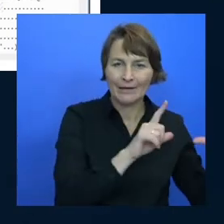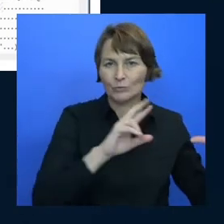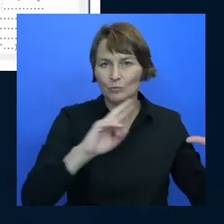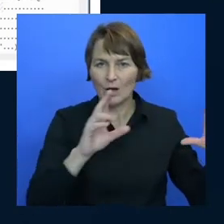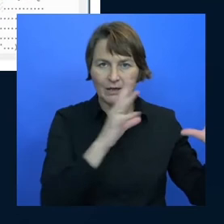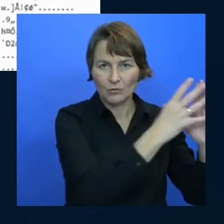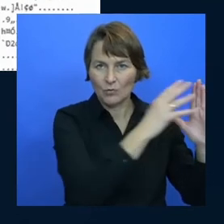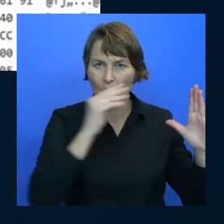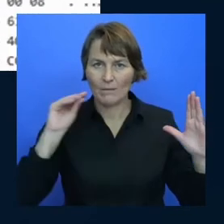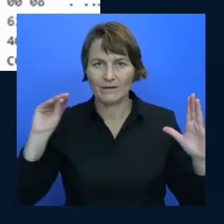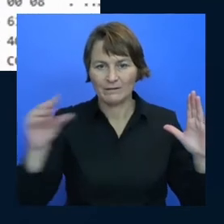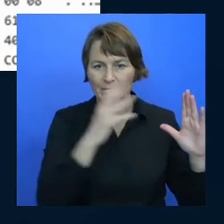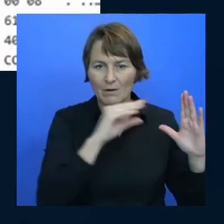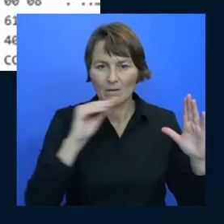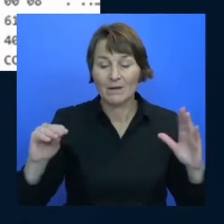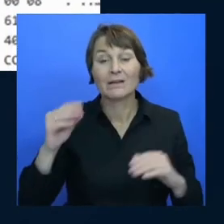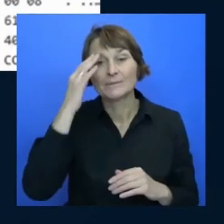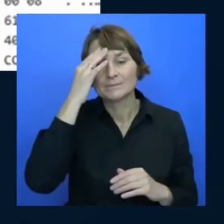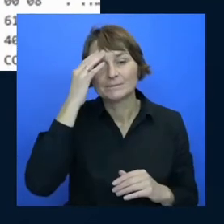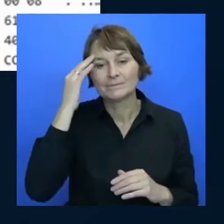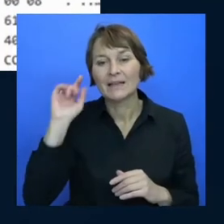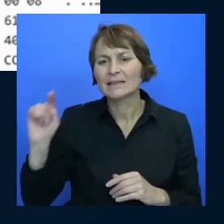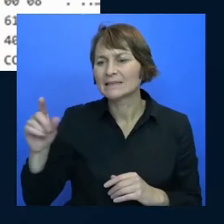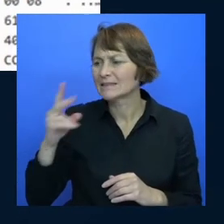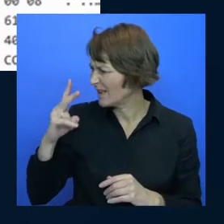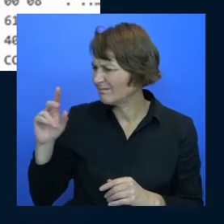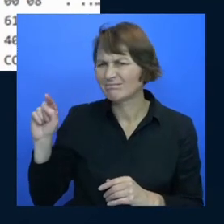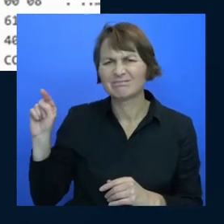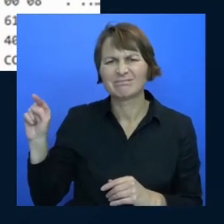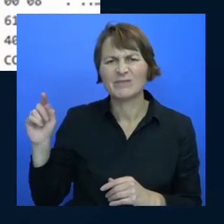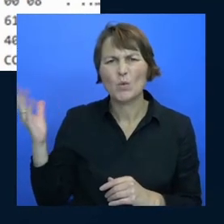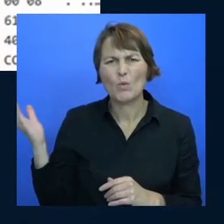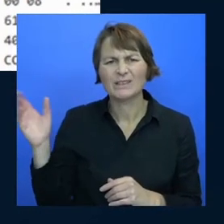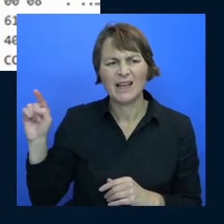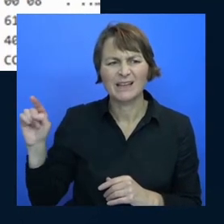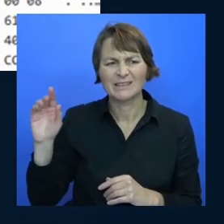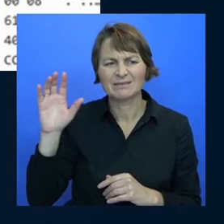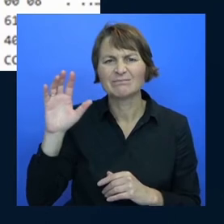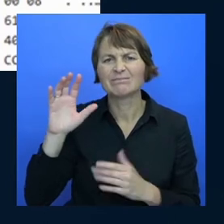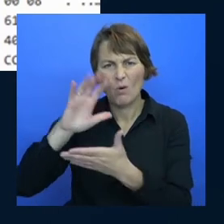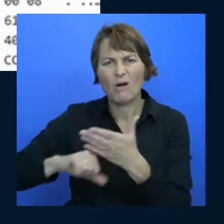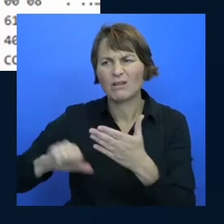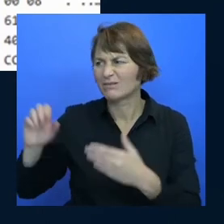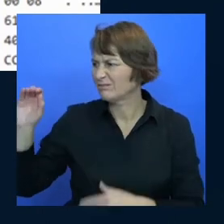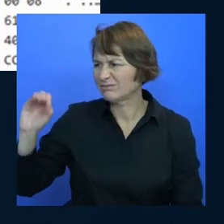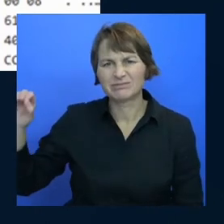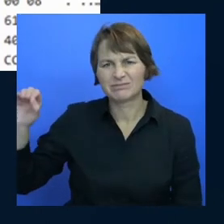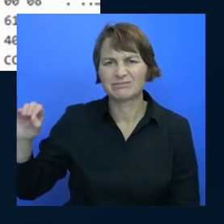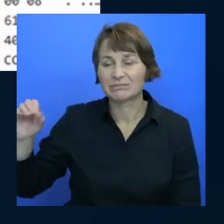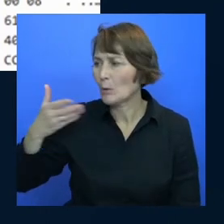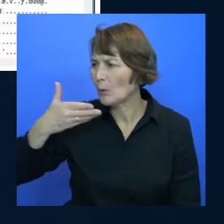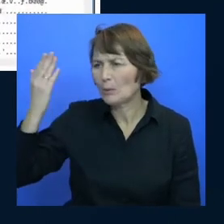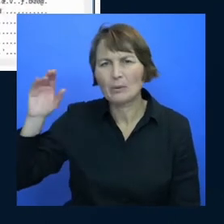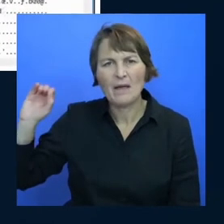to this point and says well i don't know what that is and look it's a bunch of zeros and then a zero d and it it's missing and it just